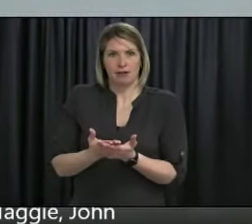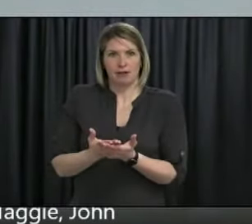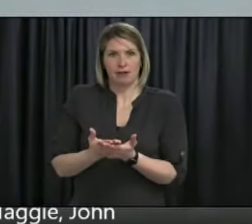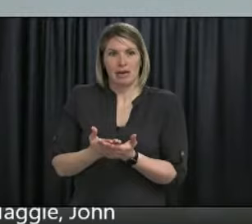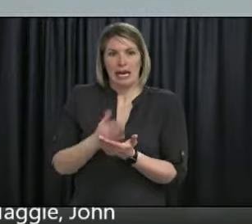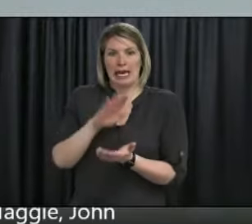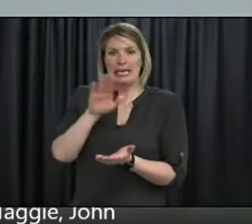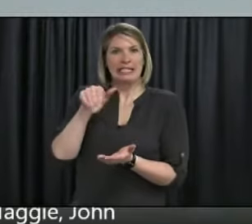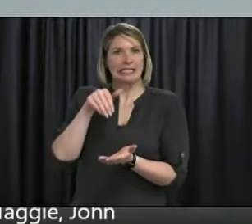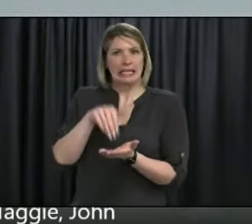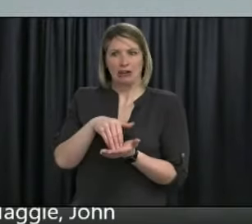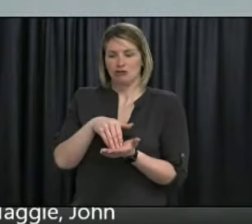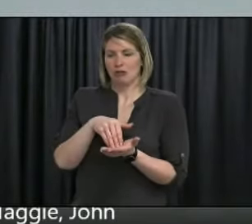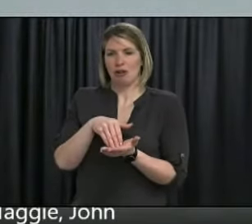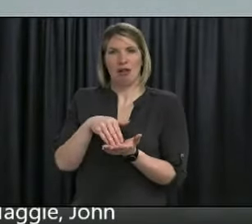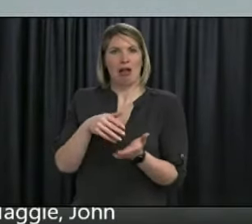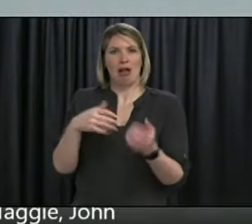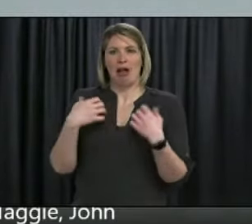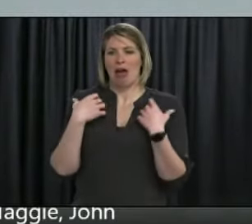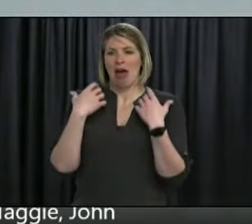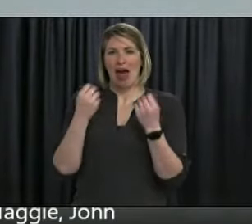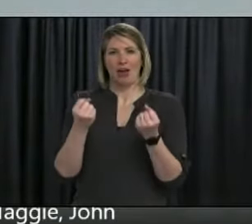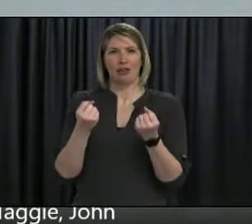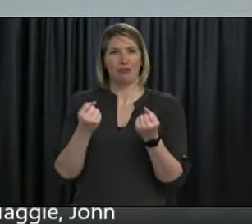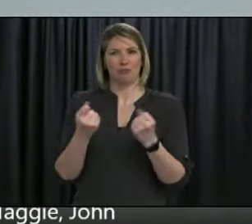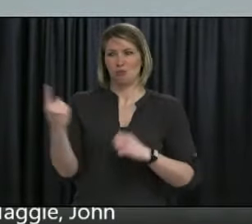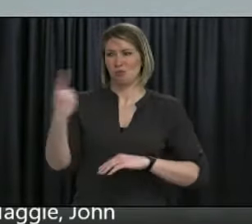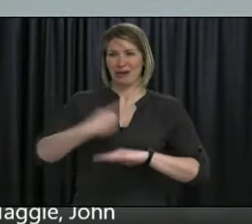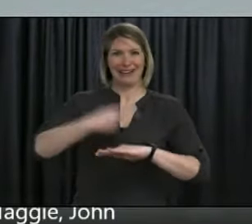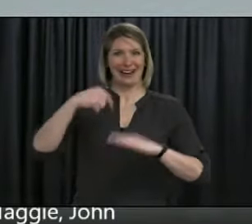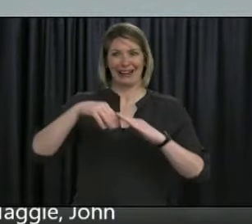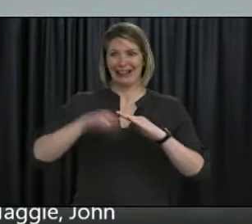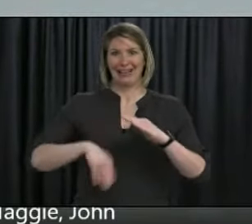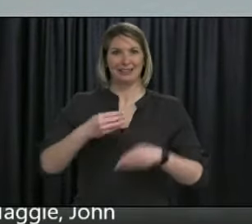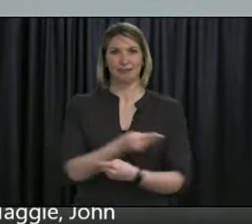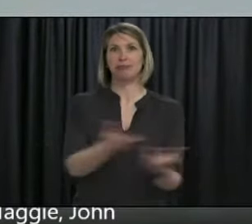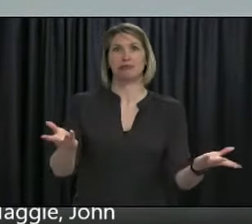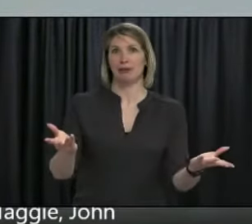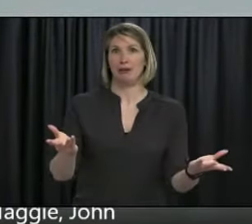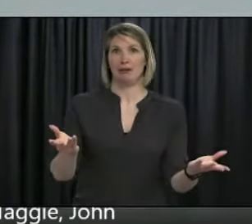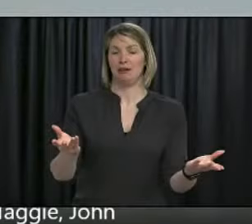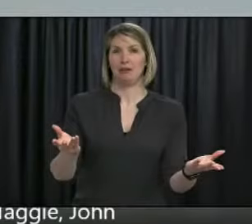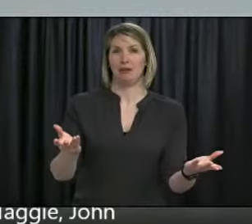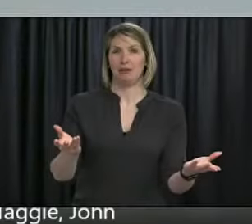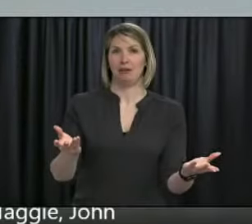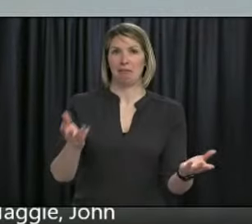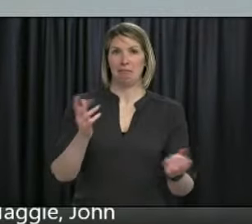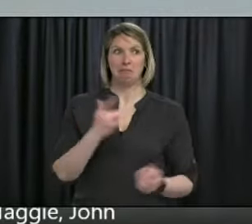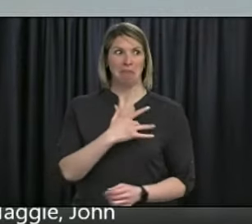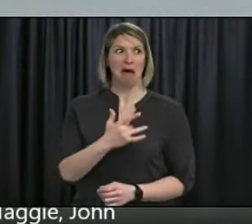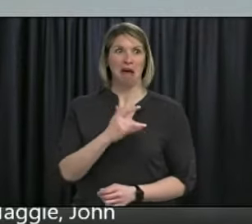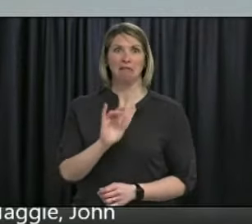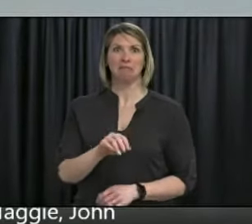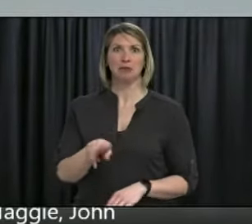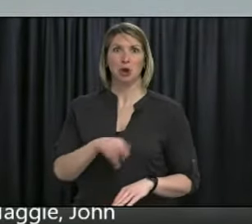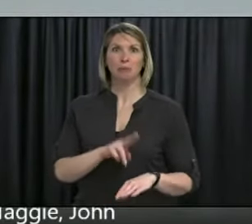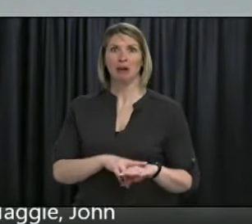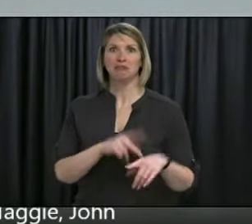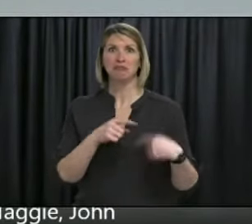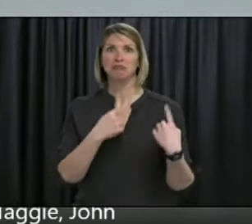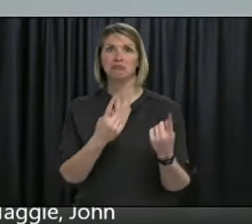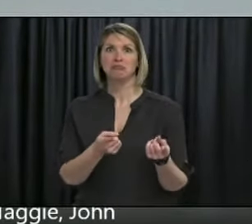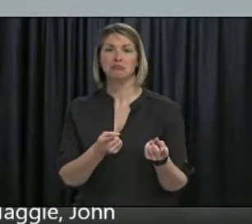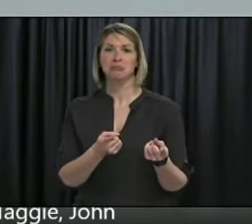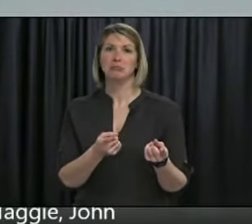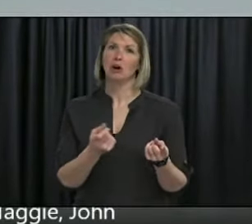administering it, uh, literally, uh, within 24 hours of it coming. That is fairly typical. We are a